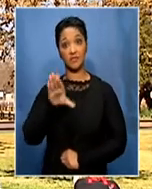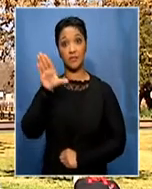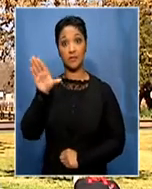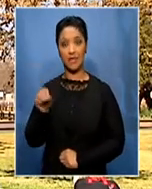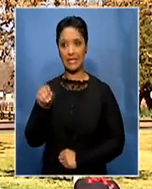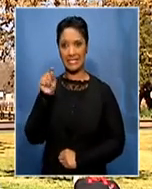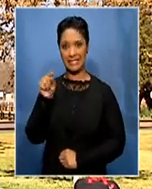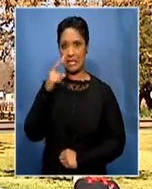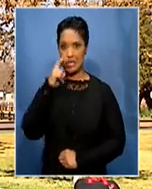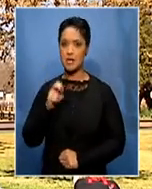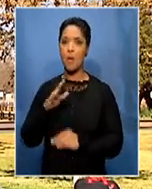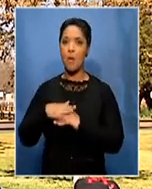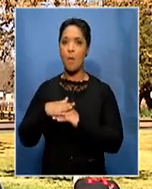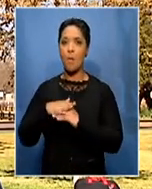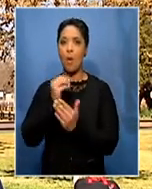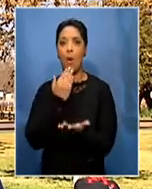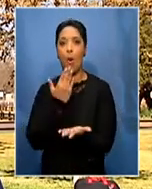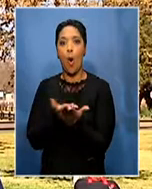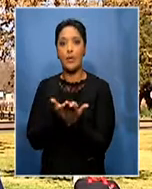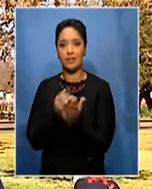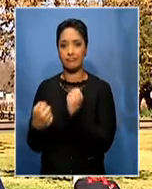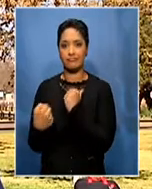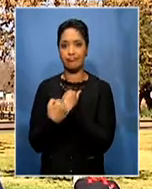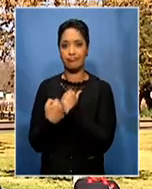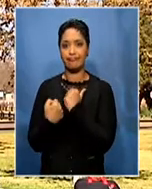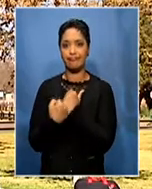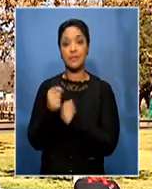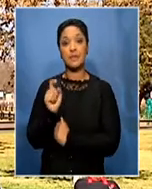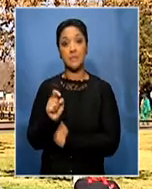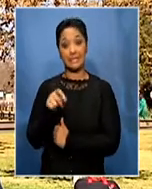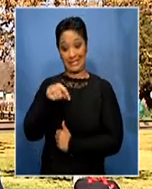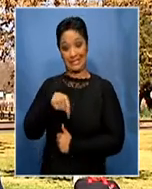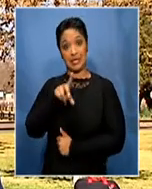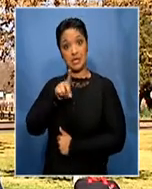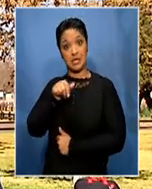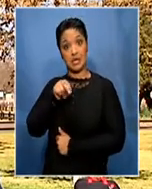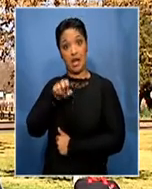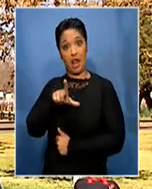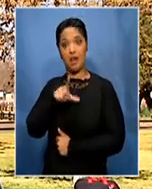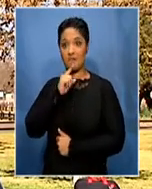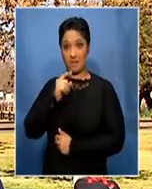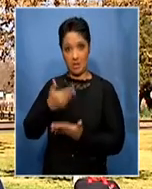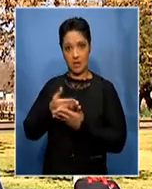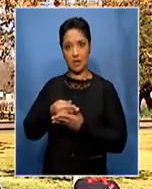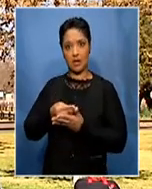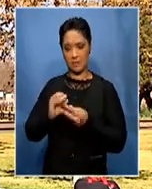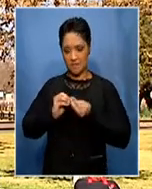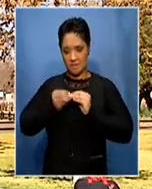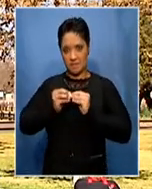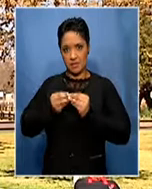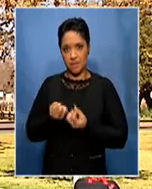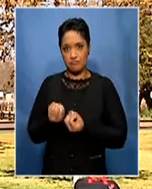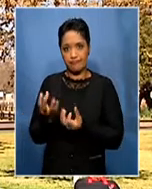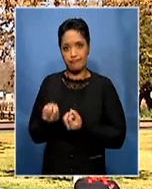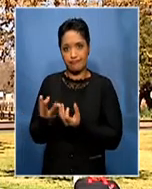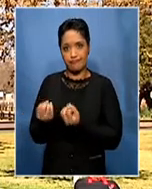anchor support base for Danel. And through the capabilities that we will supply it with, we can